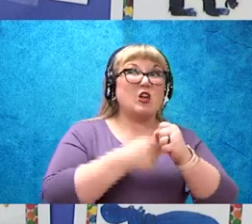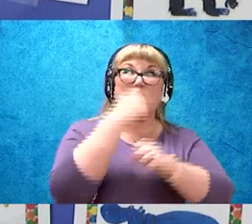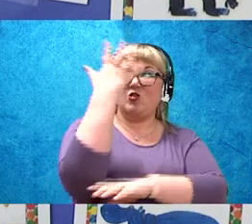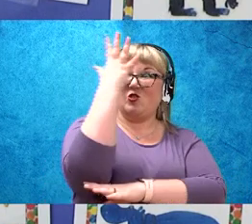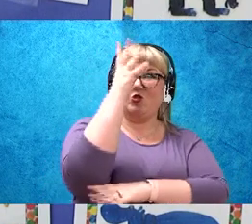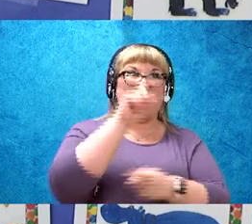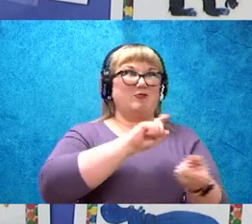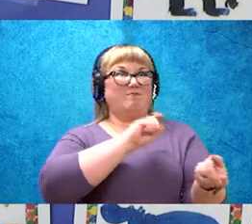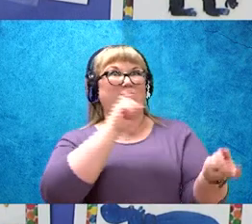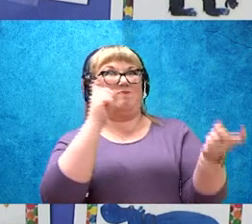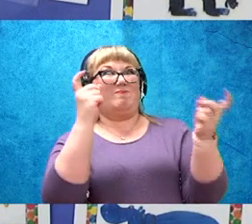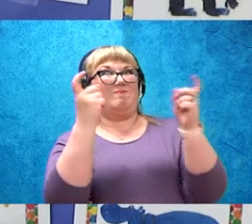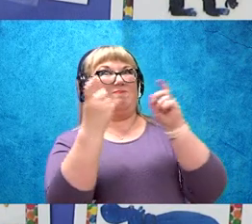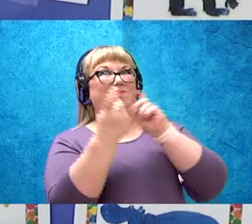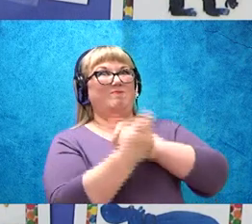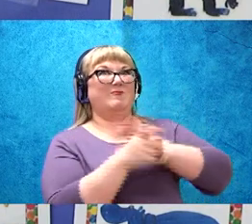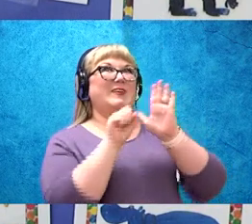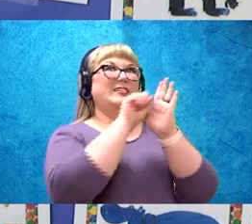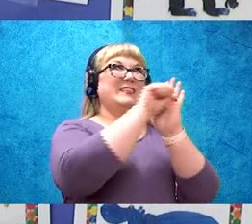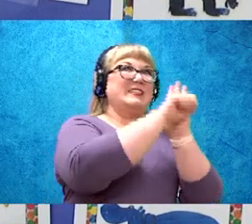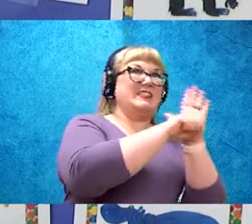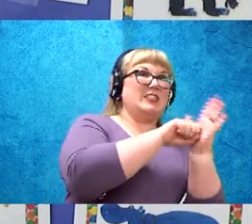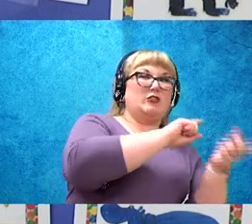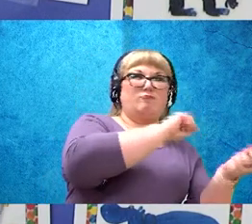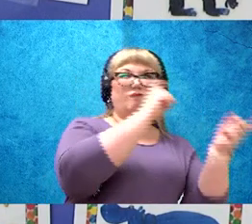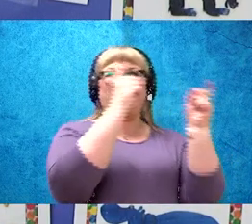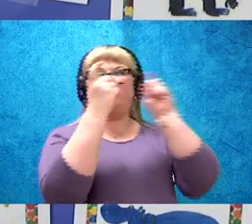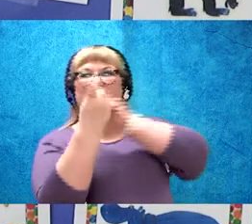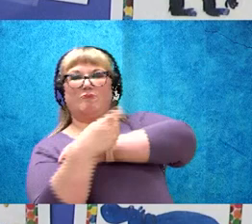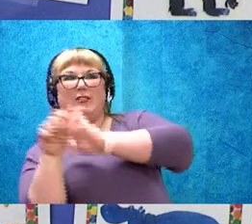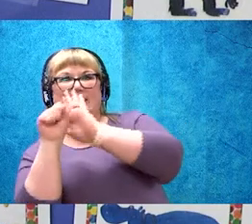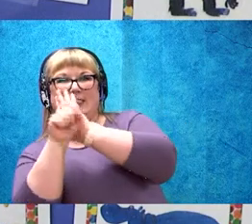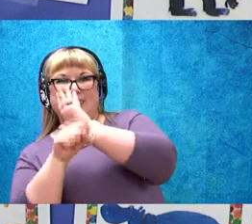changes from season to season.